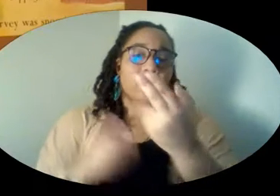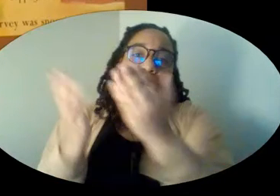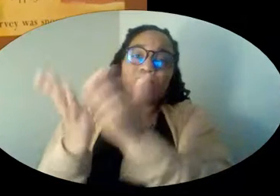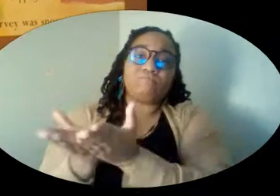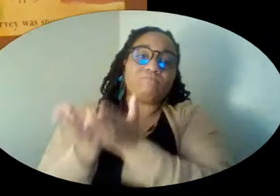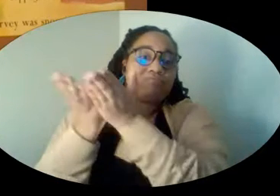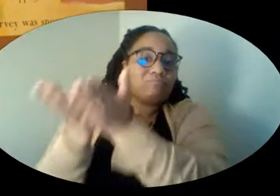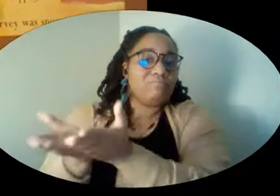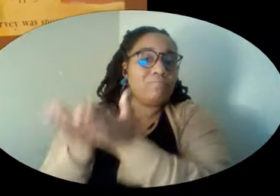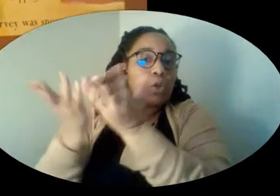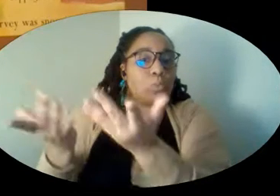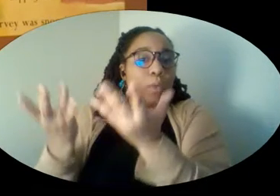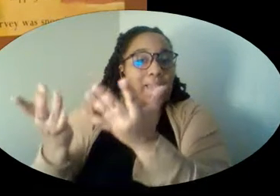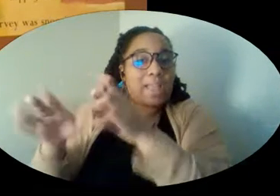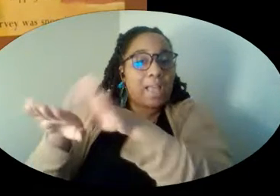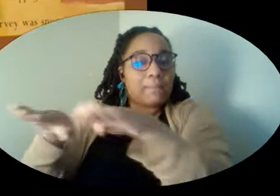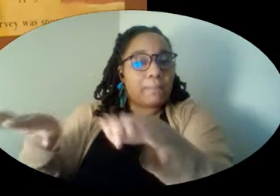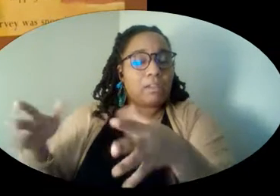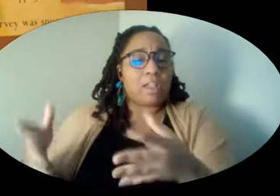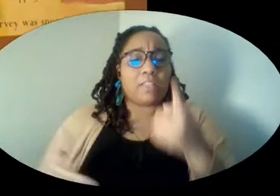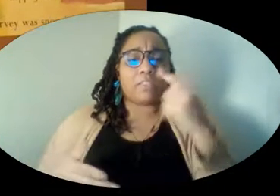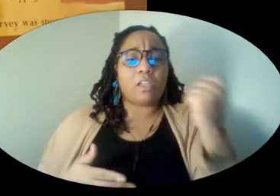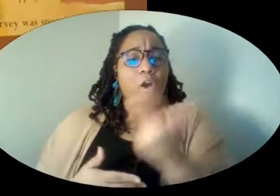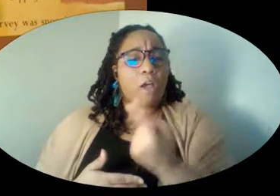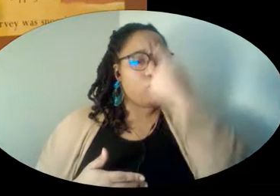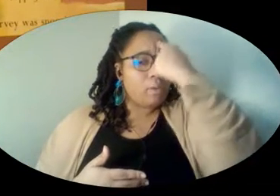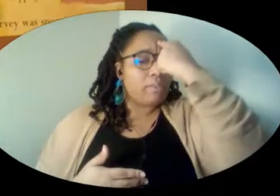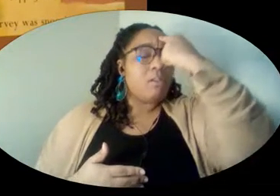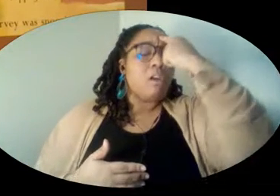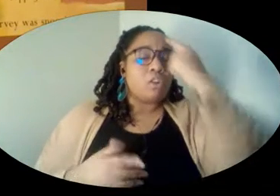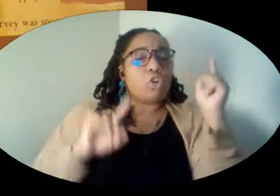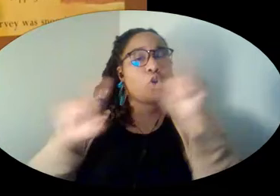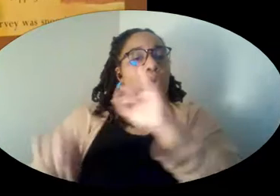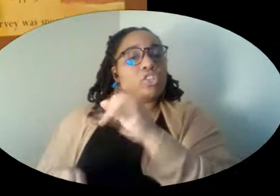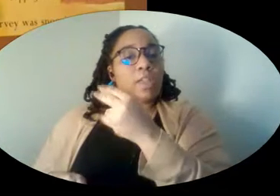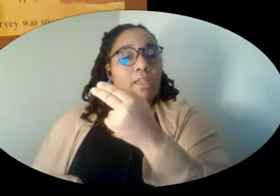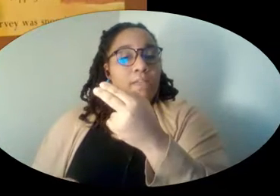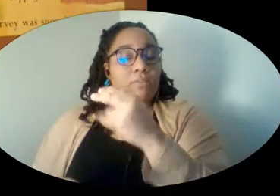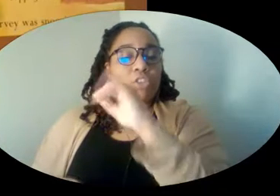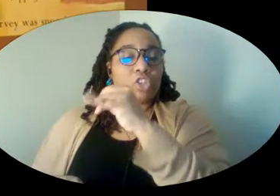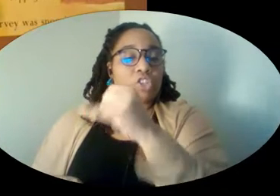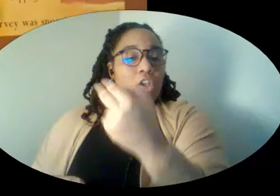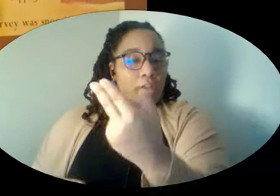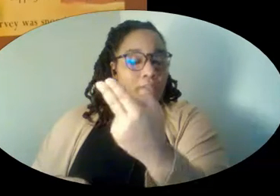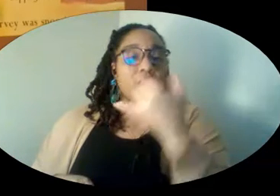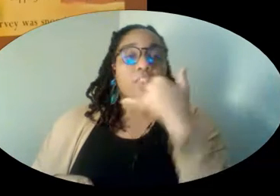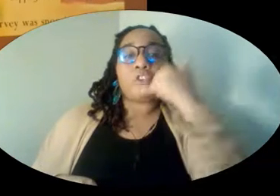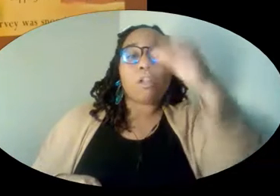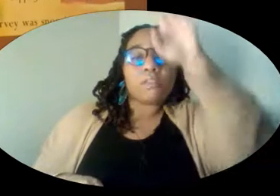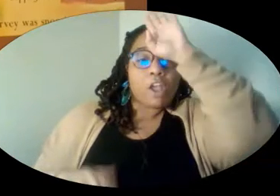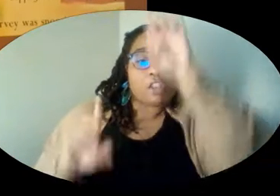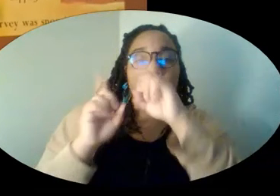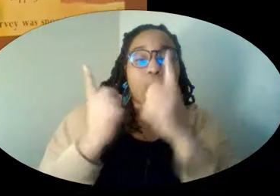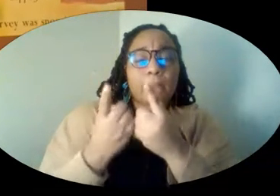pier. They all had one thought. Get to the Harvey. And they did. They called the fire department.